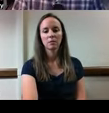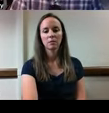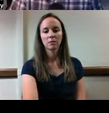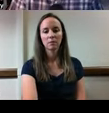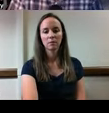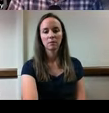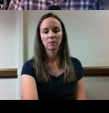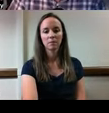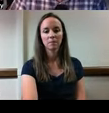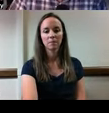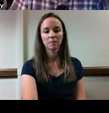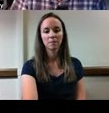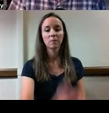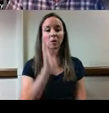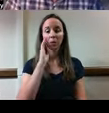And I'll read this out to you.